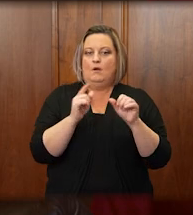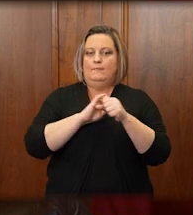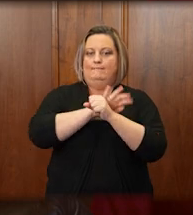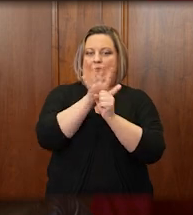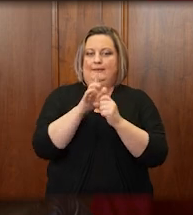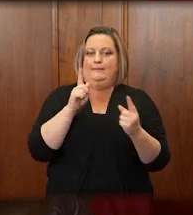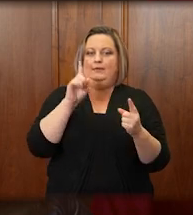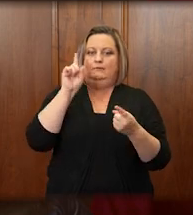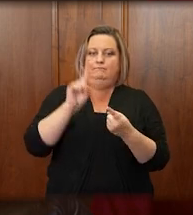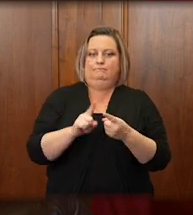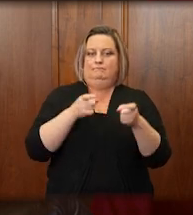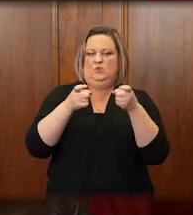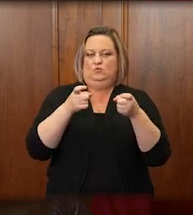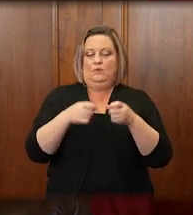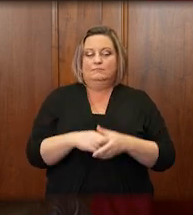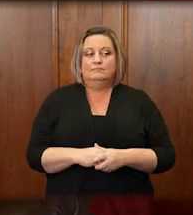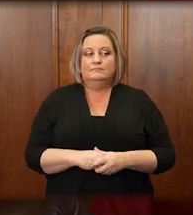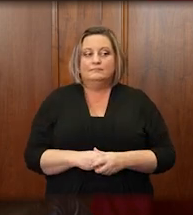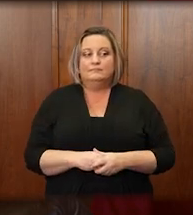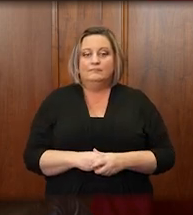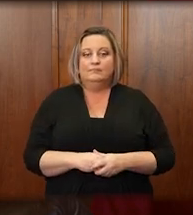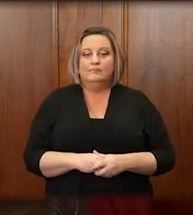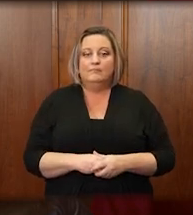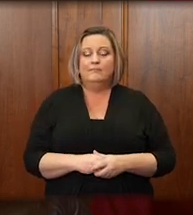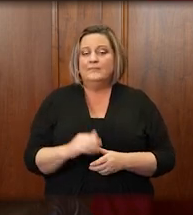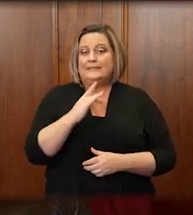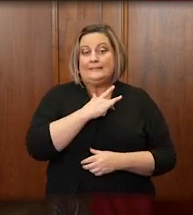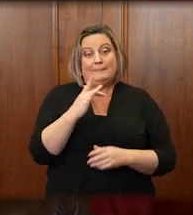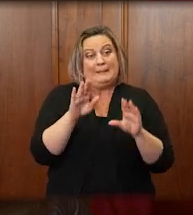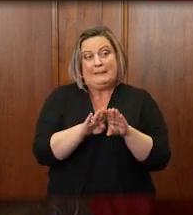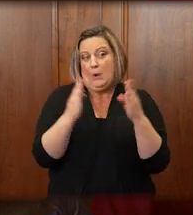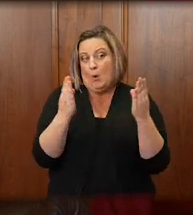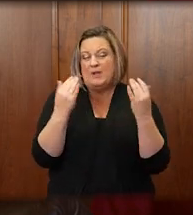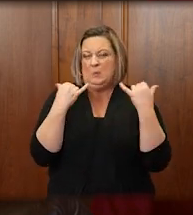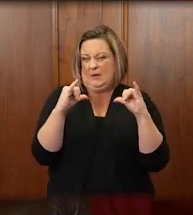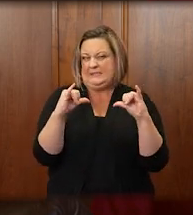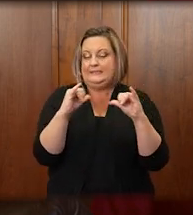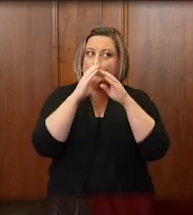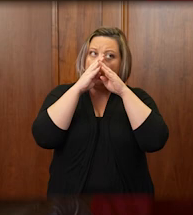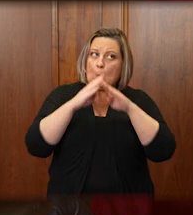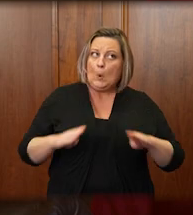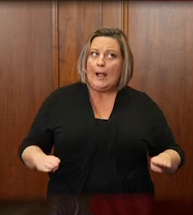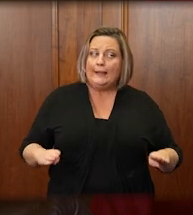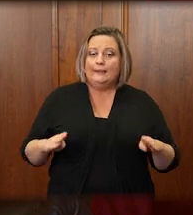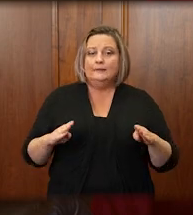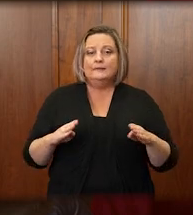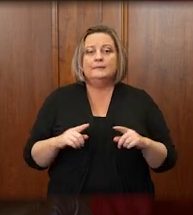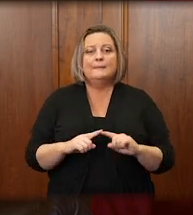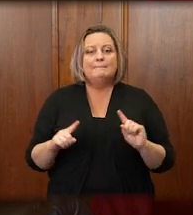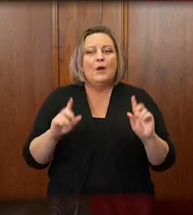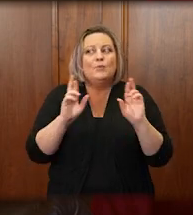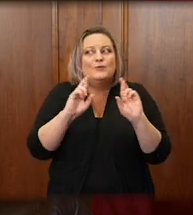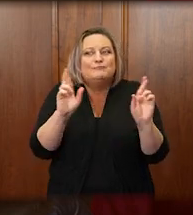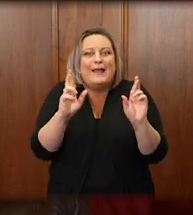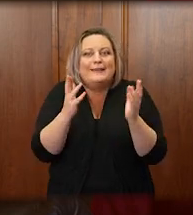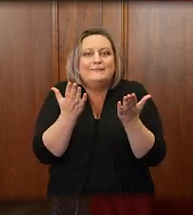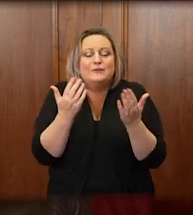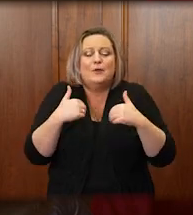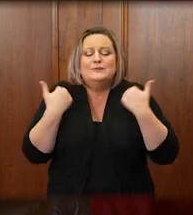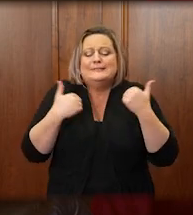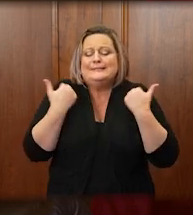even when it is open, are usually as quiet as a mausoleum, and I think we all long to hear the young voices of students